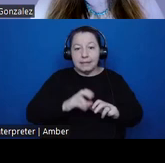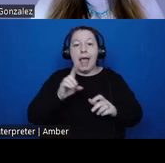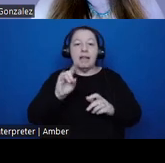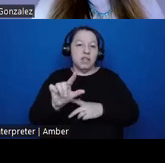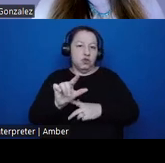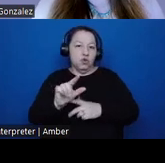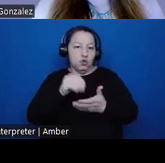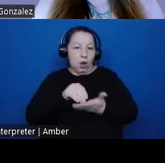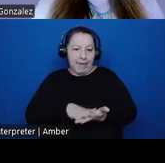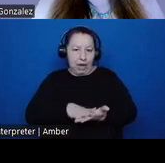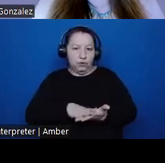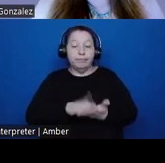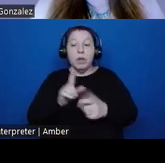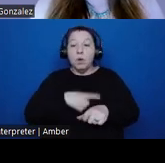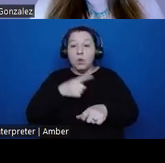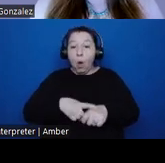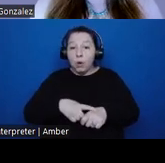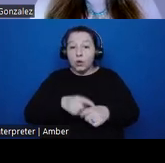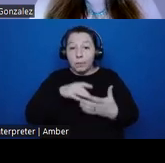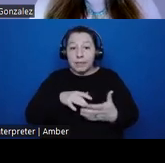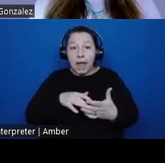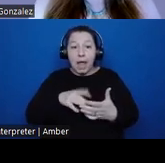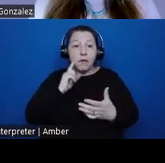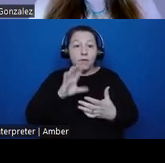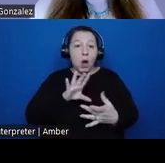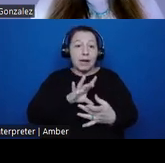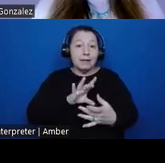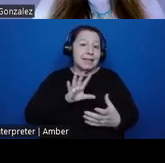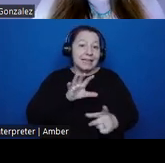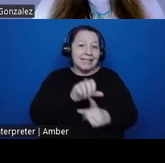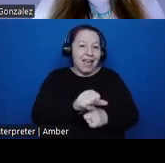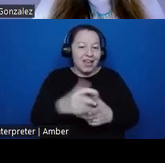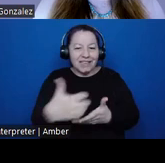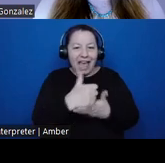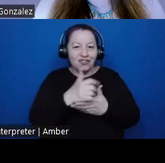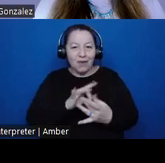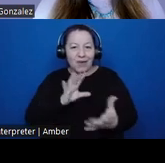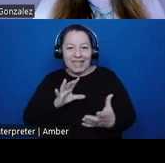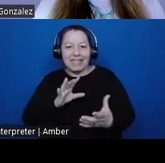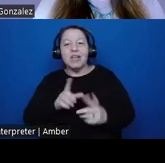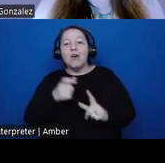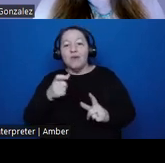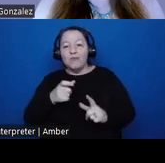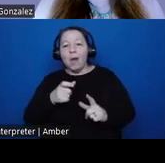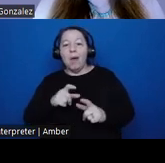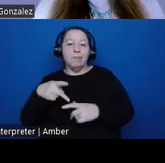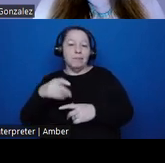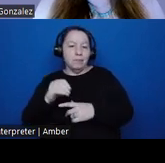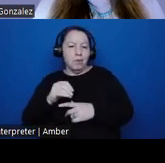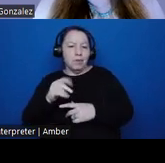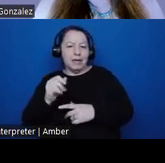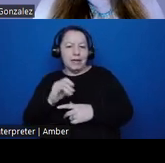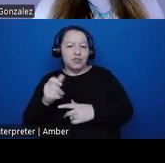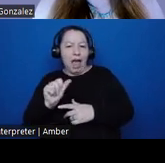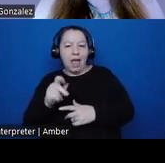My long term study of catch and release at Fort Ross State Historic Park with the Kashaya Band of Pomo Indians, and now on the Grand Ronde Reservation